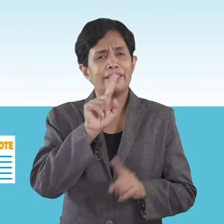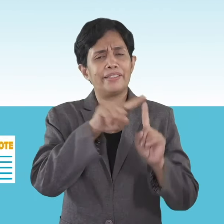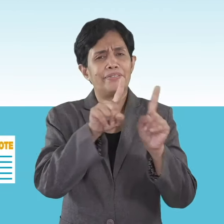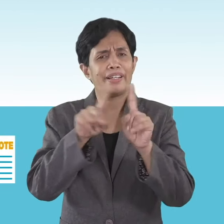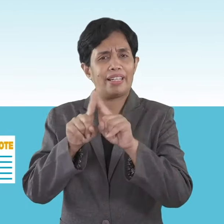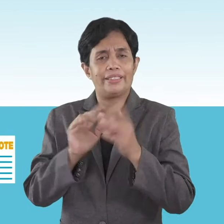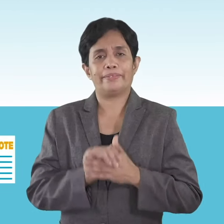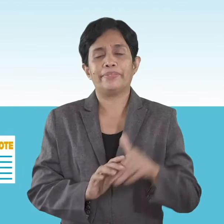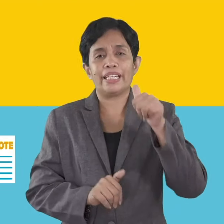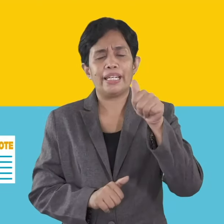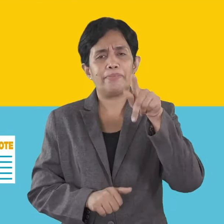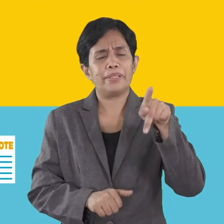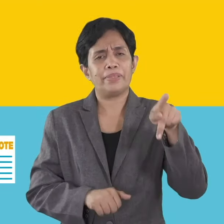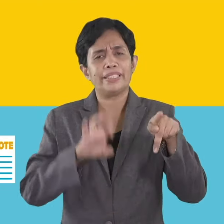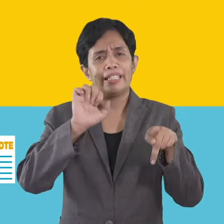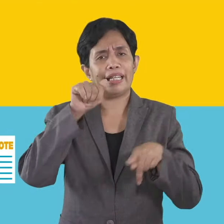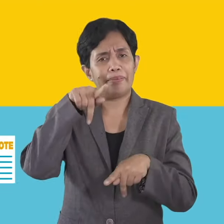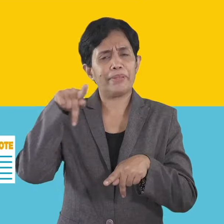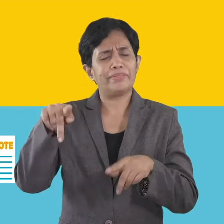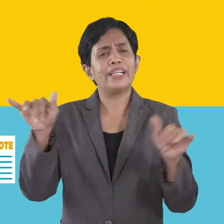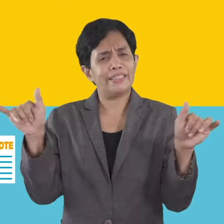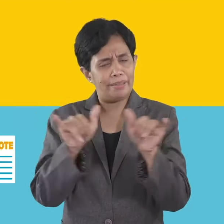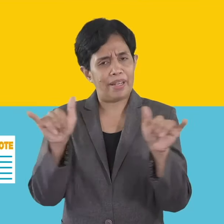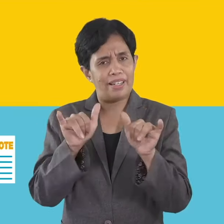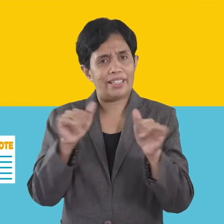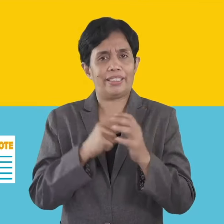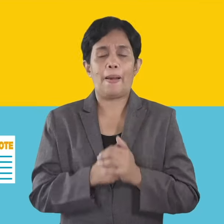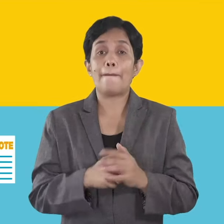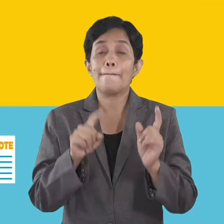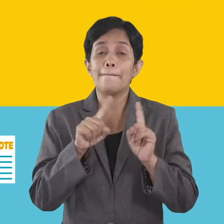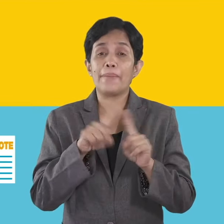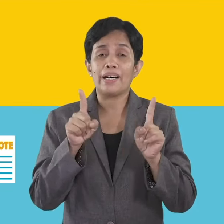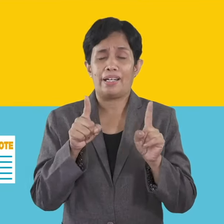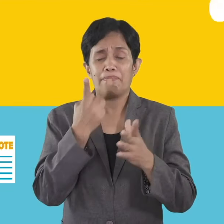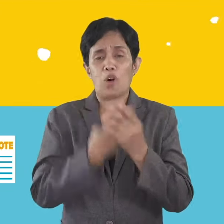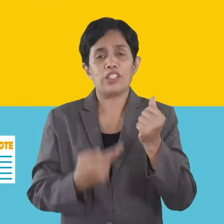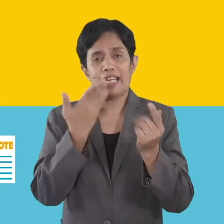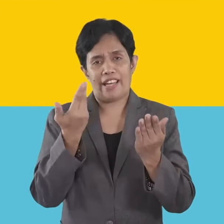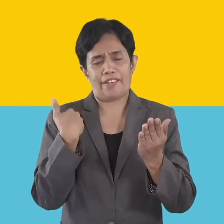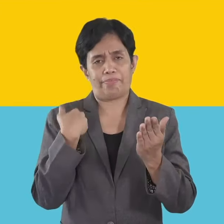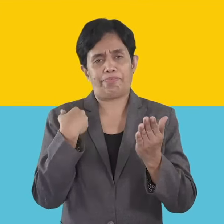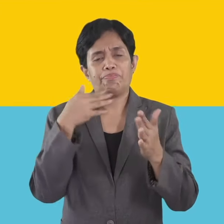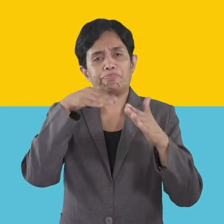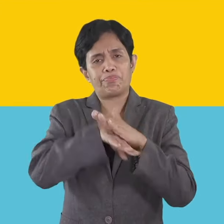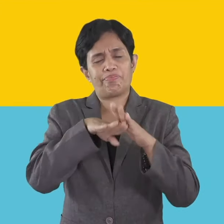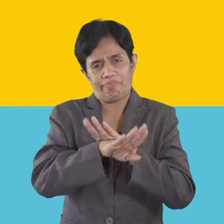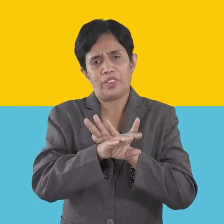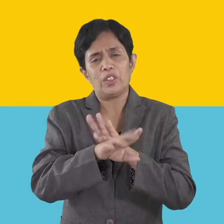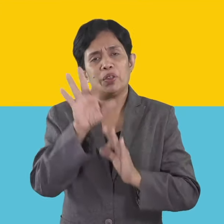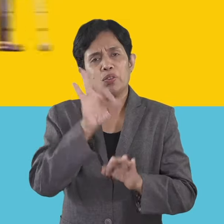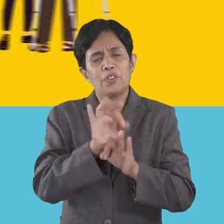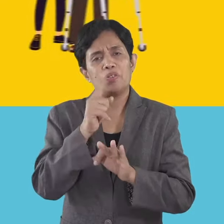EAPPs? APPs and EAPPs have similarities. Both have accessibility features